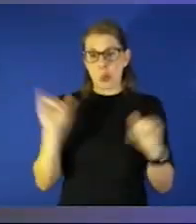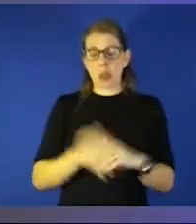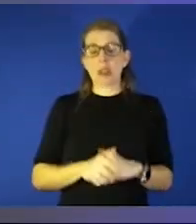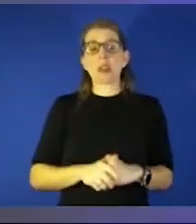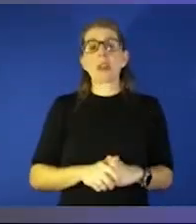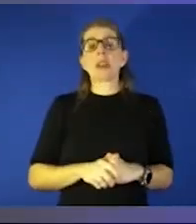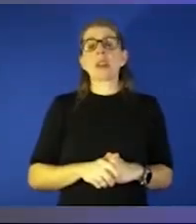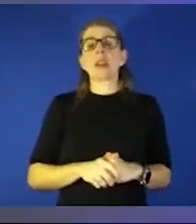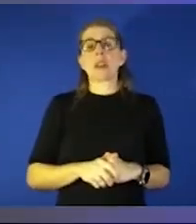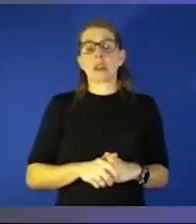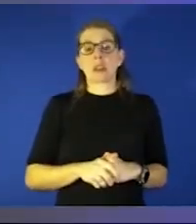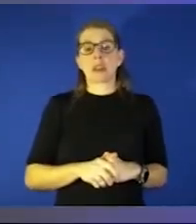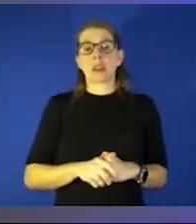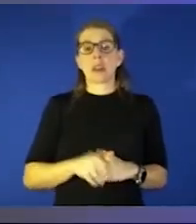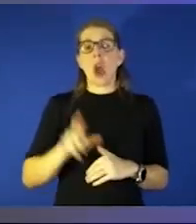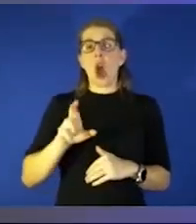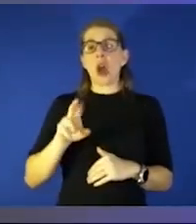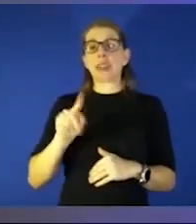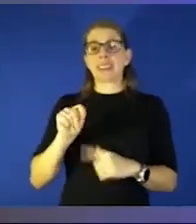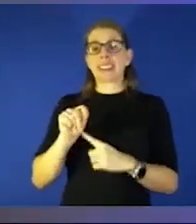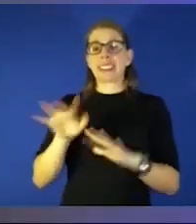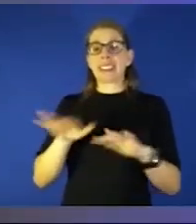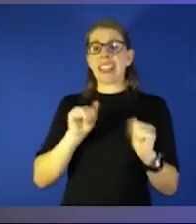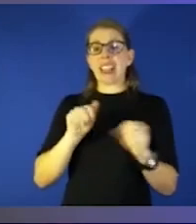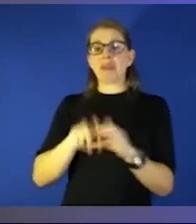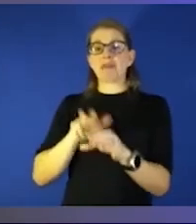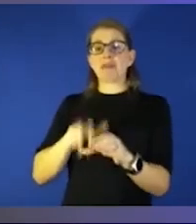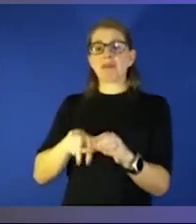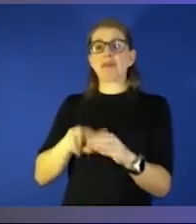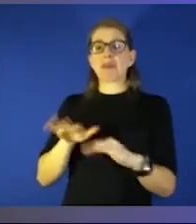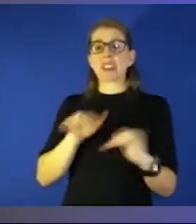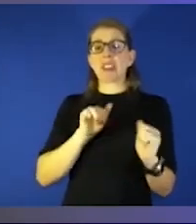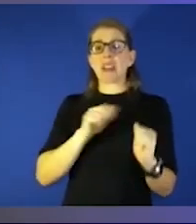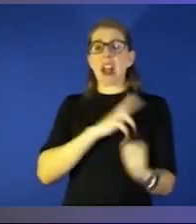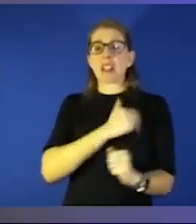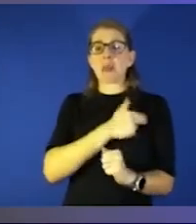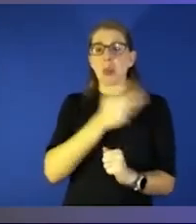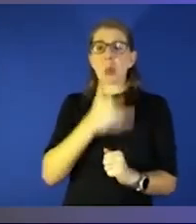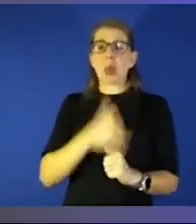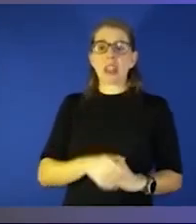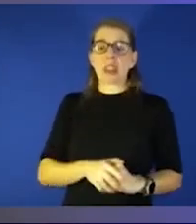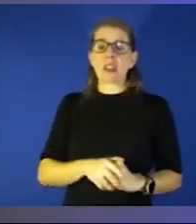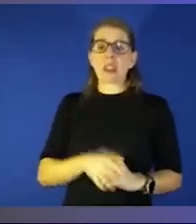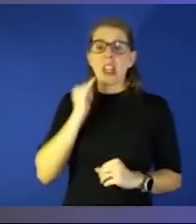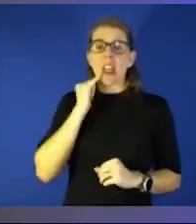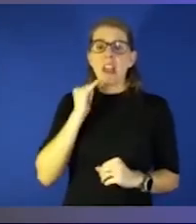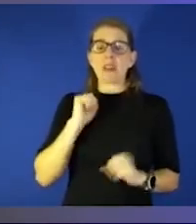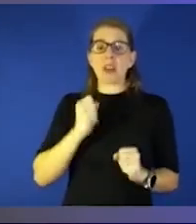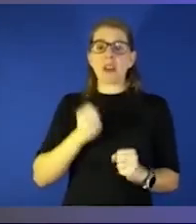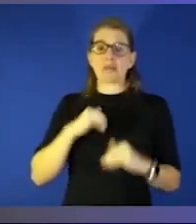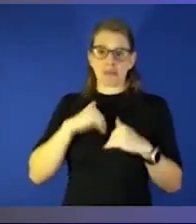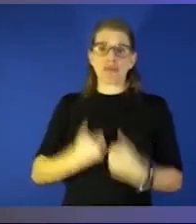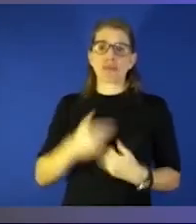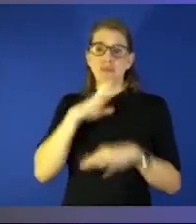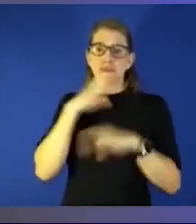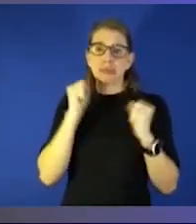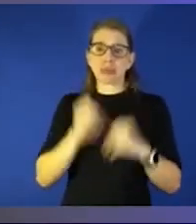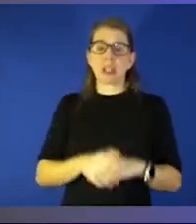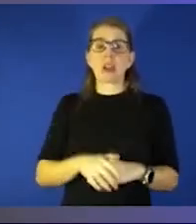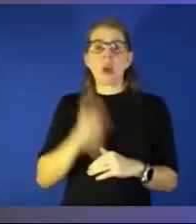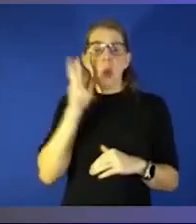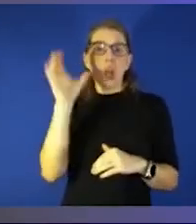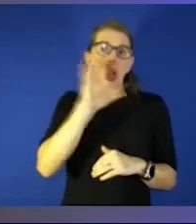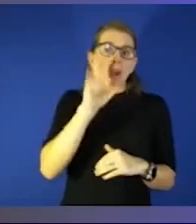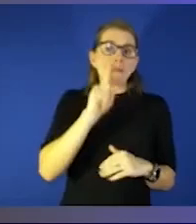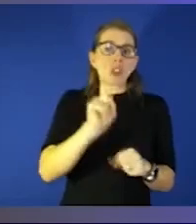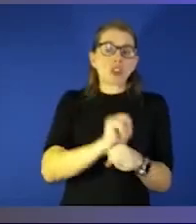of RTs leaving leaving the hospital and finding jobs elsewhere not necessarily in